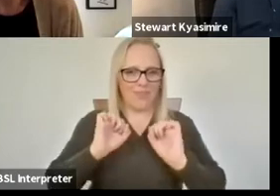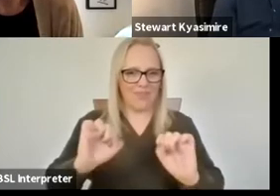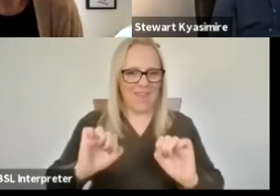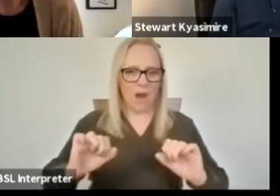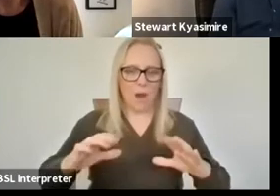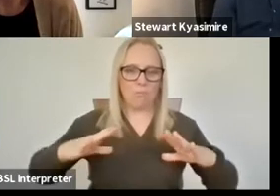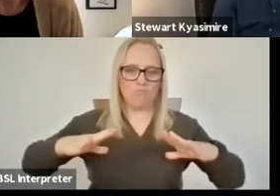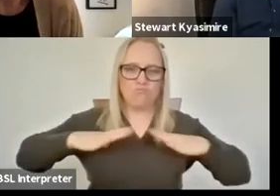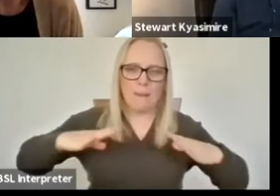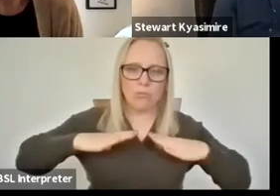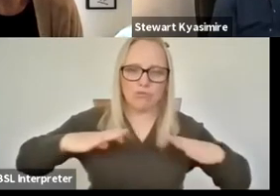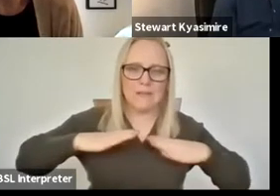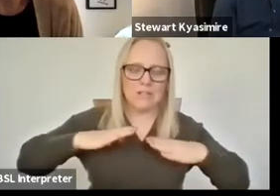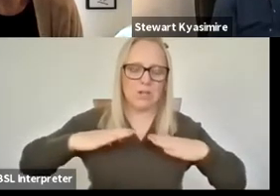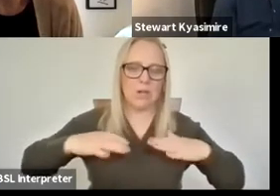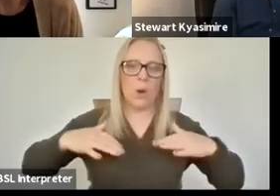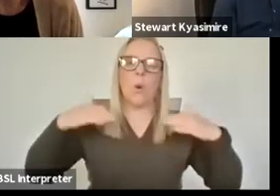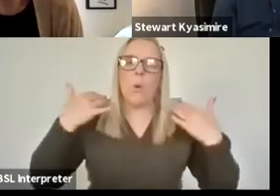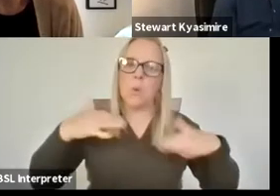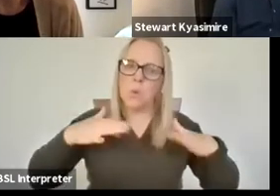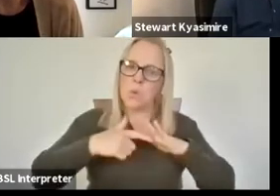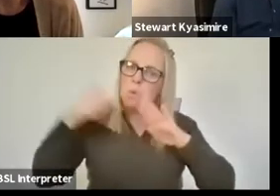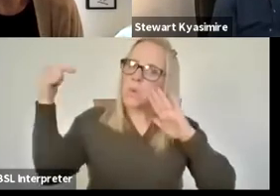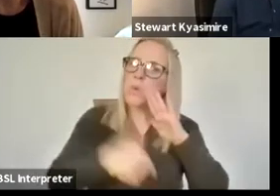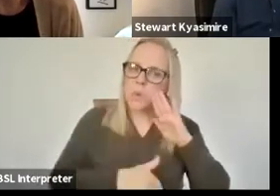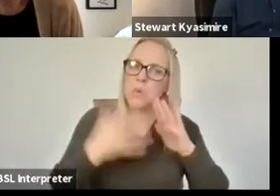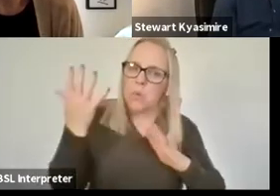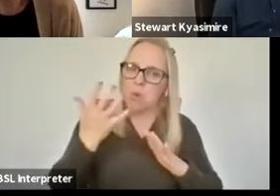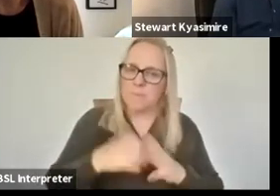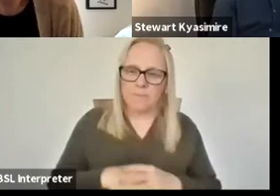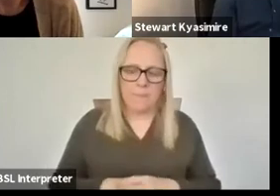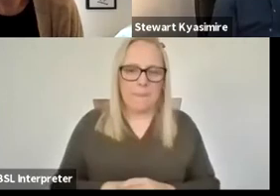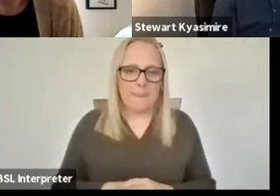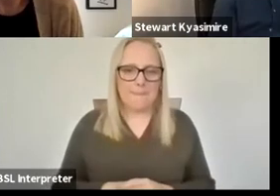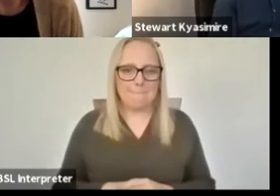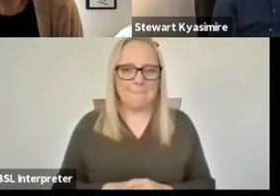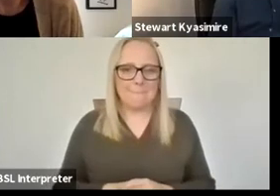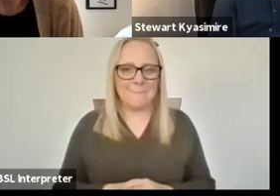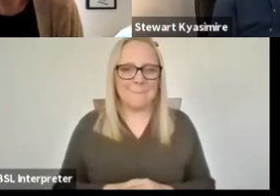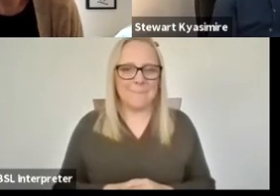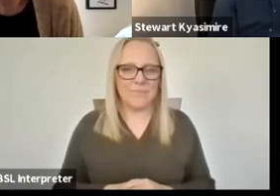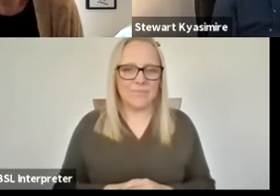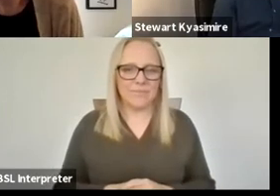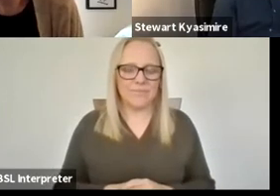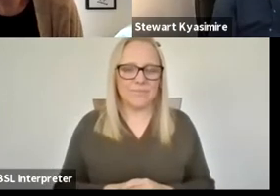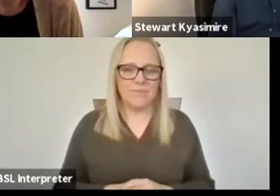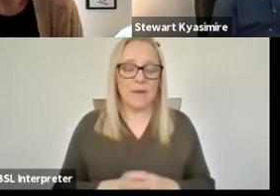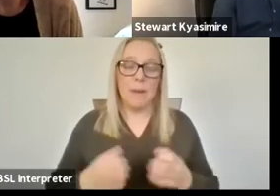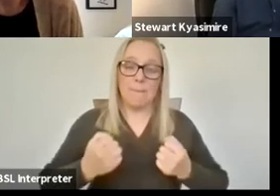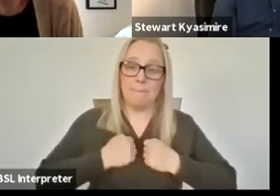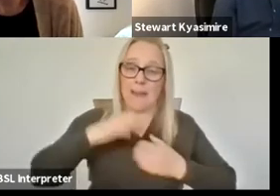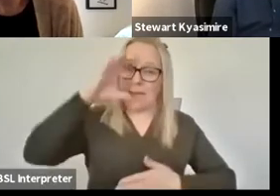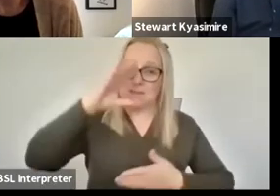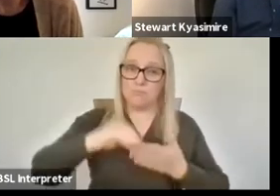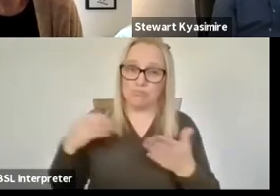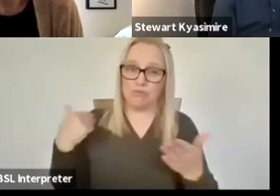advanced much more and there's something again in my own experience uh all my my actual